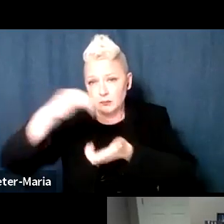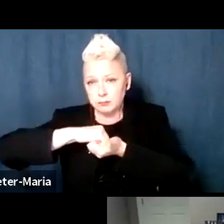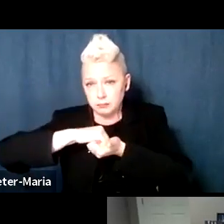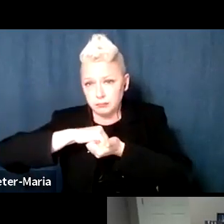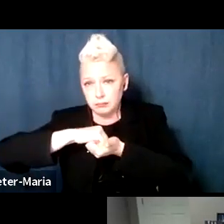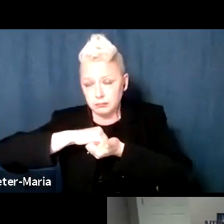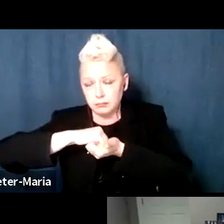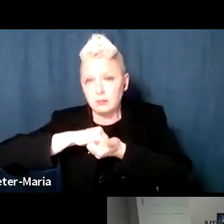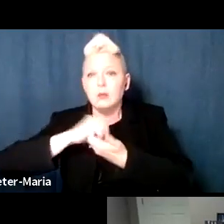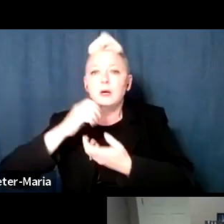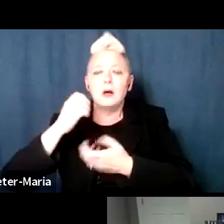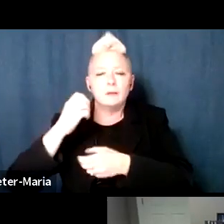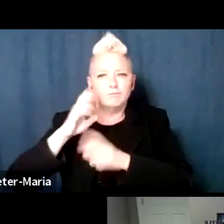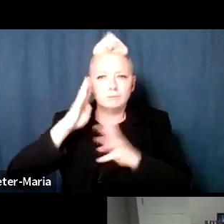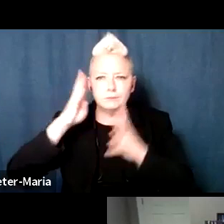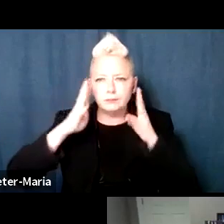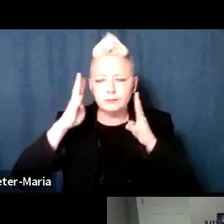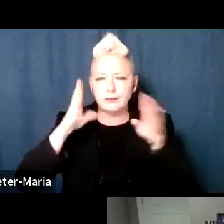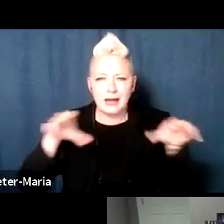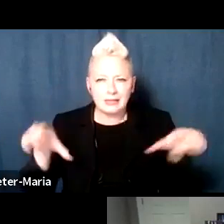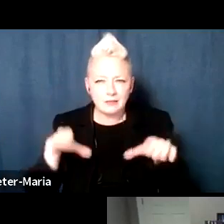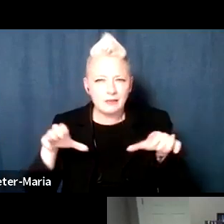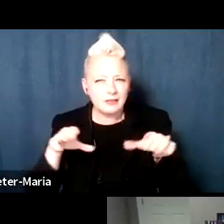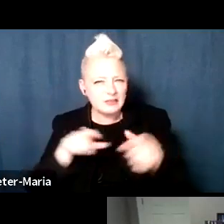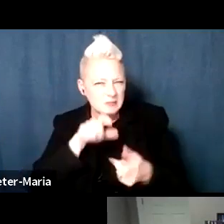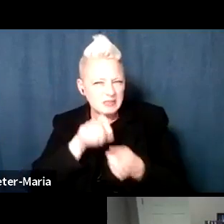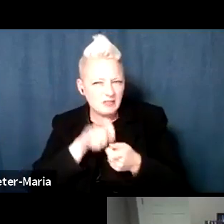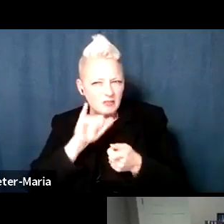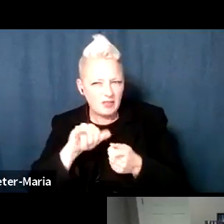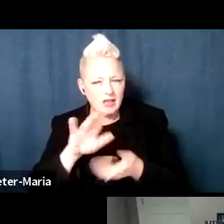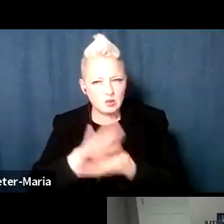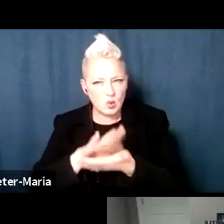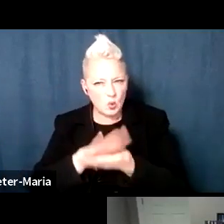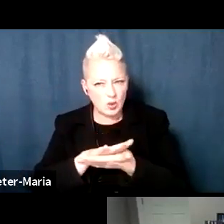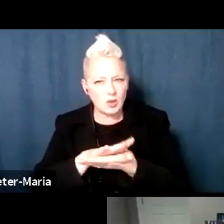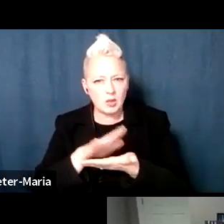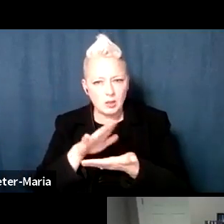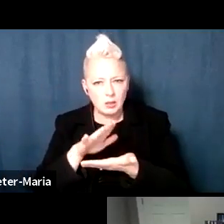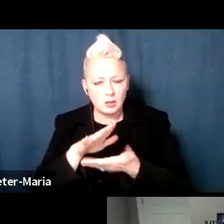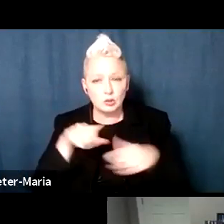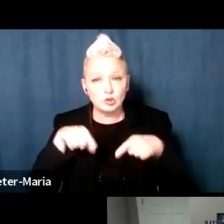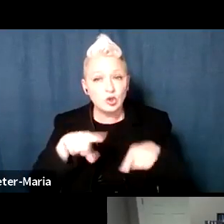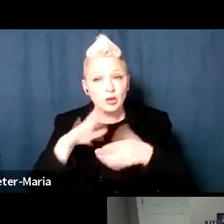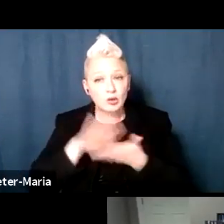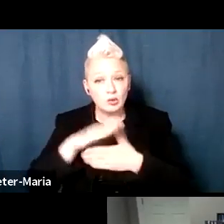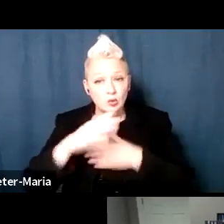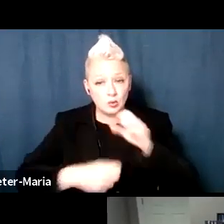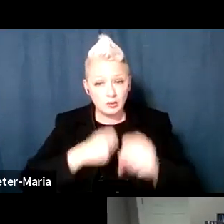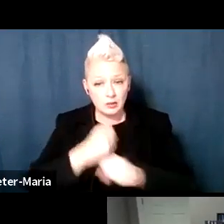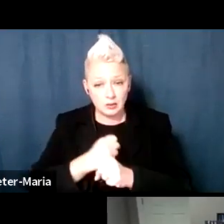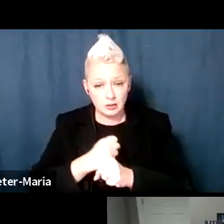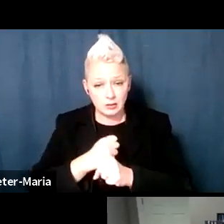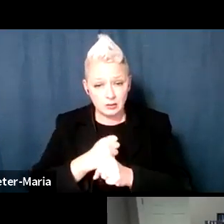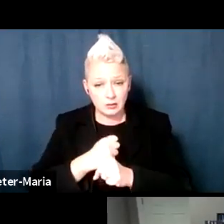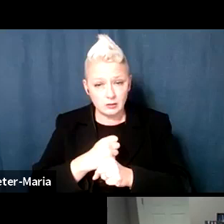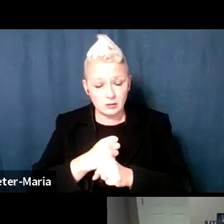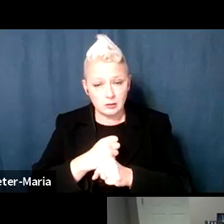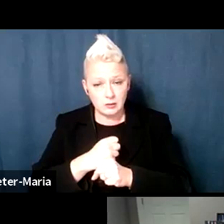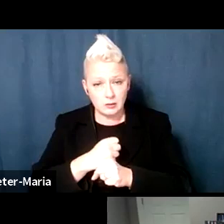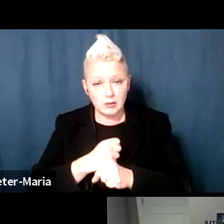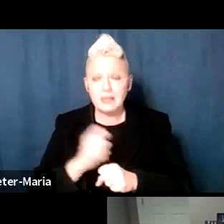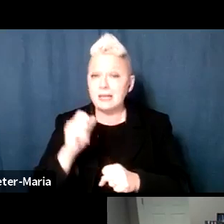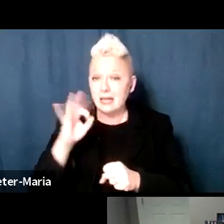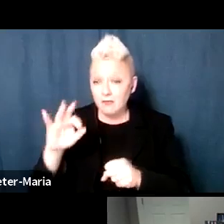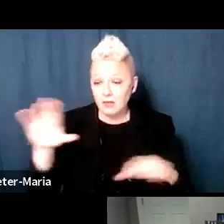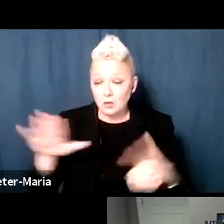activities which will be customized for the school over the course of the school year. And if they do enough,